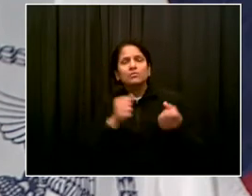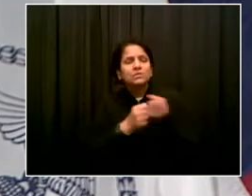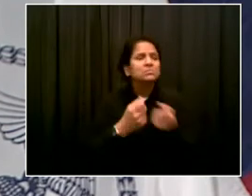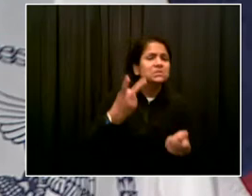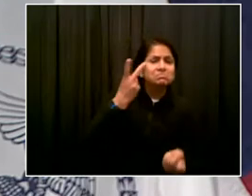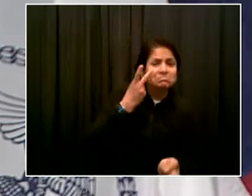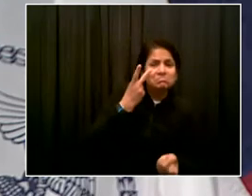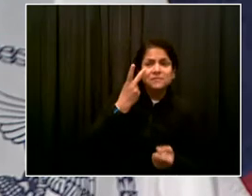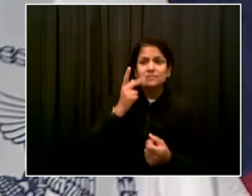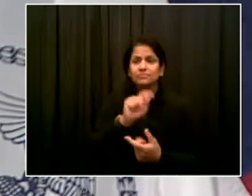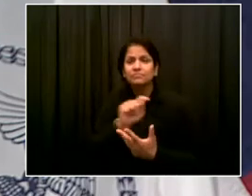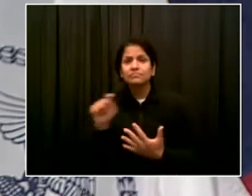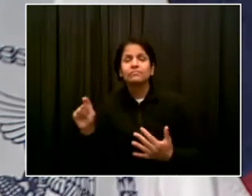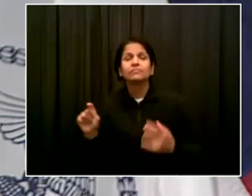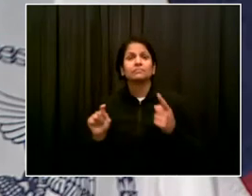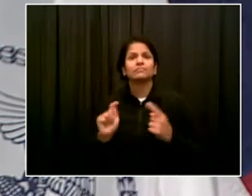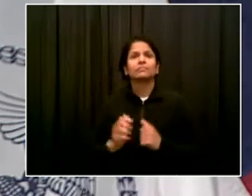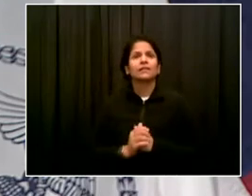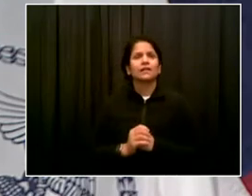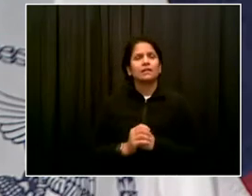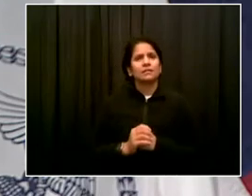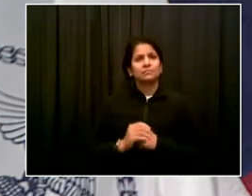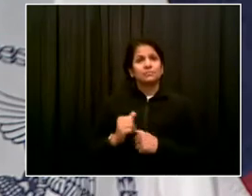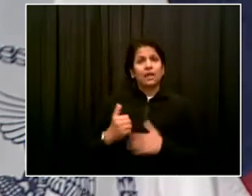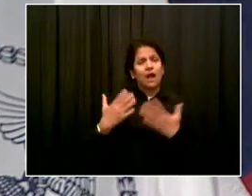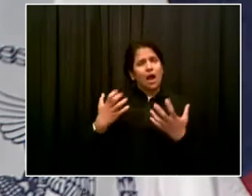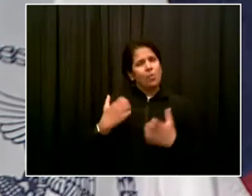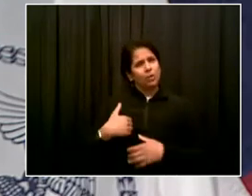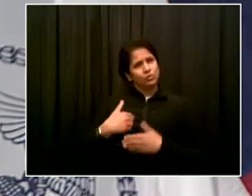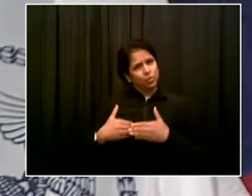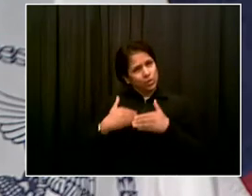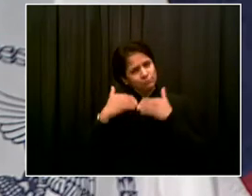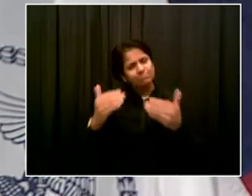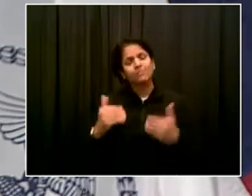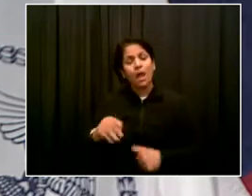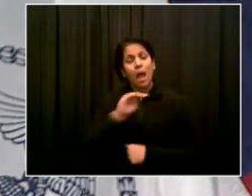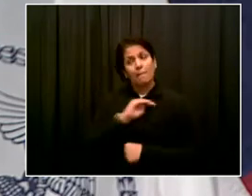continue to build equity and fairness in the city. So stay tuned.